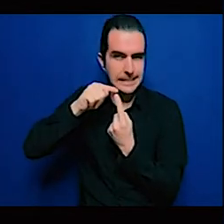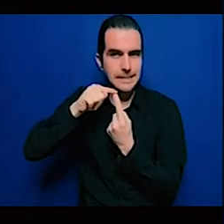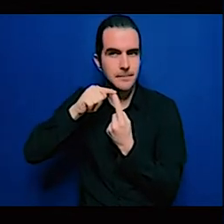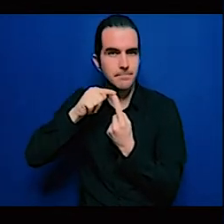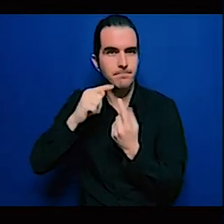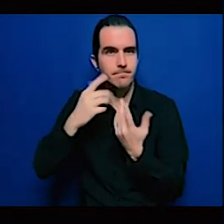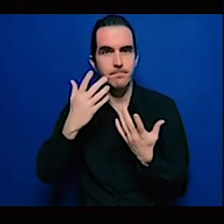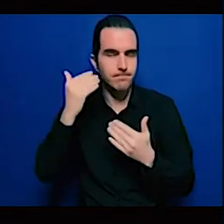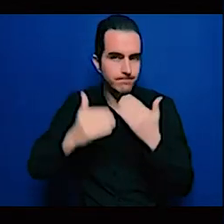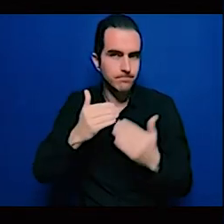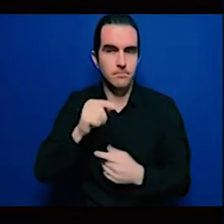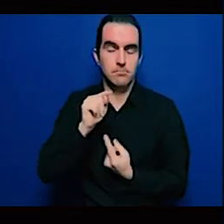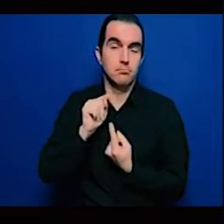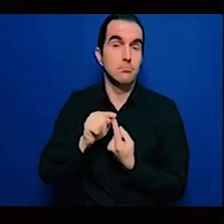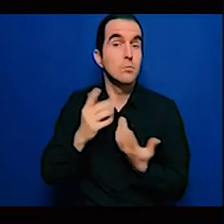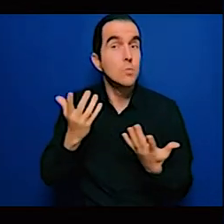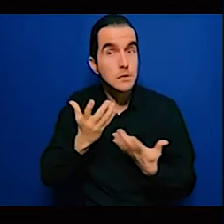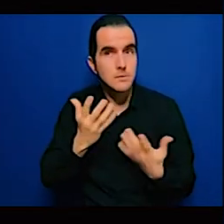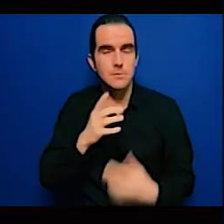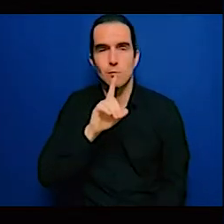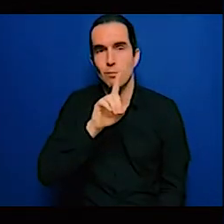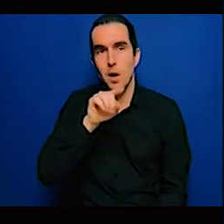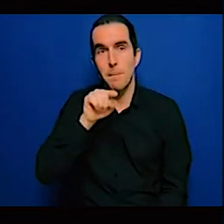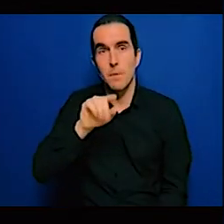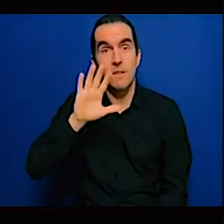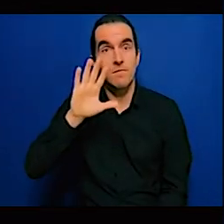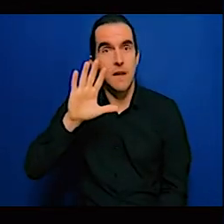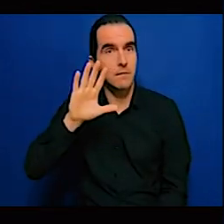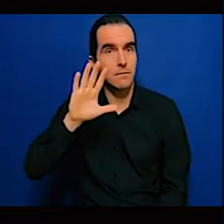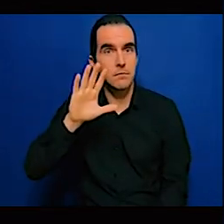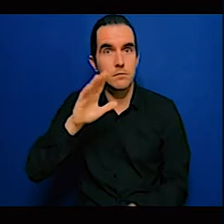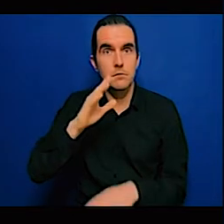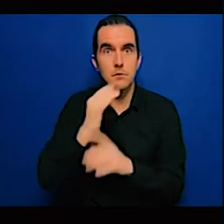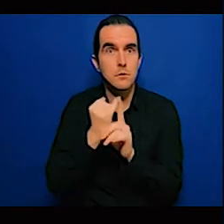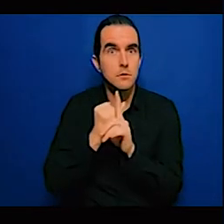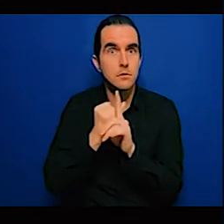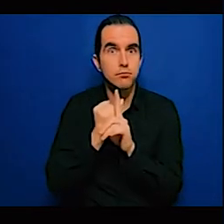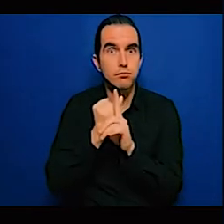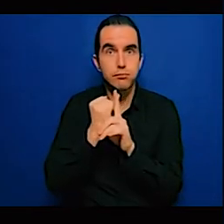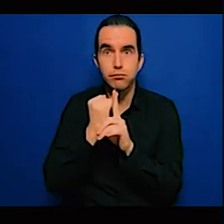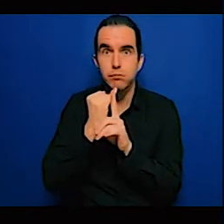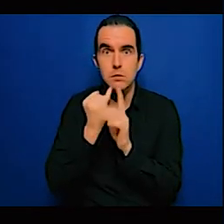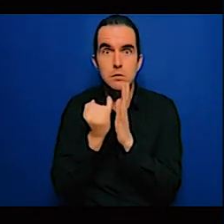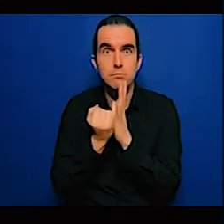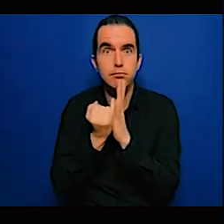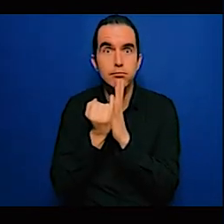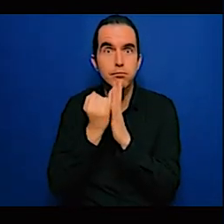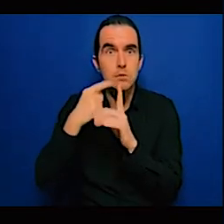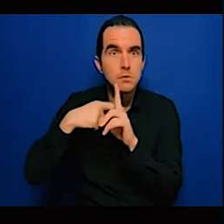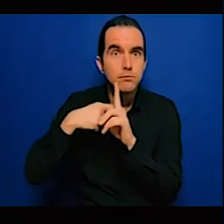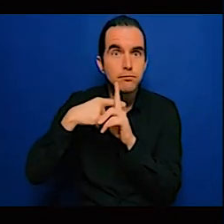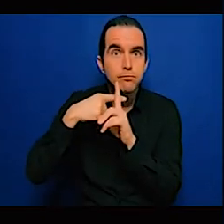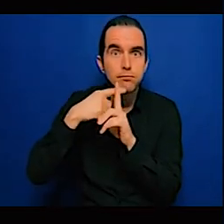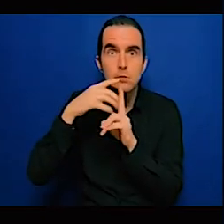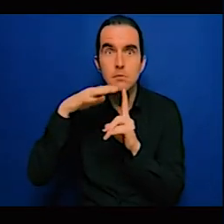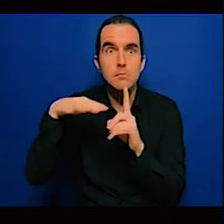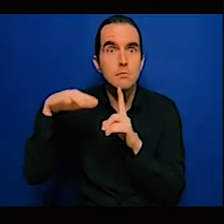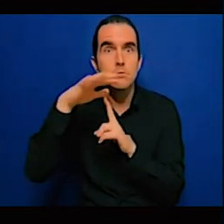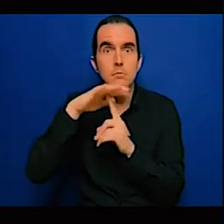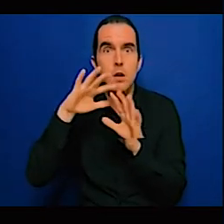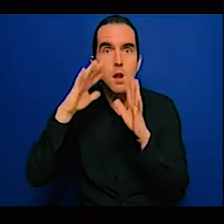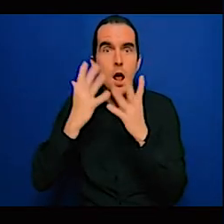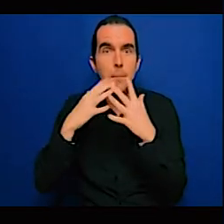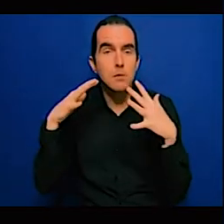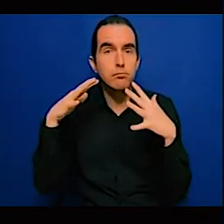according to the 2015 Paris Agreement. And it seems that the